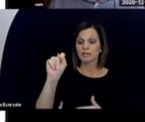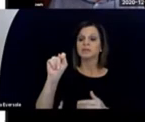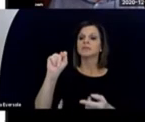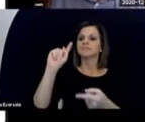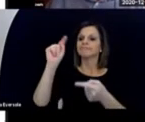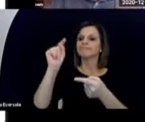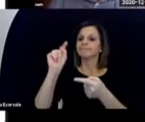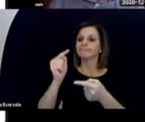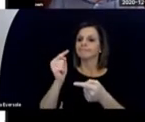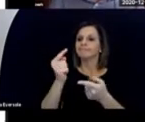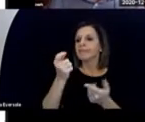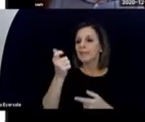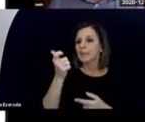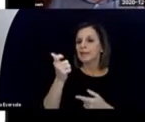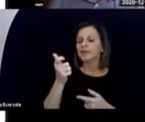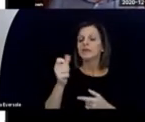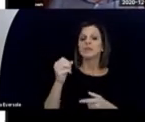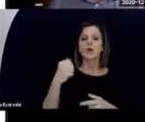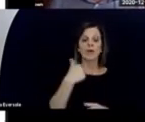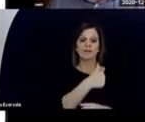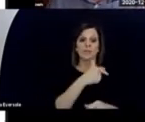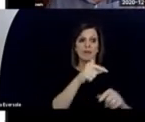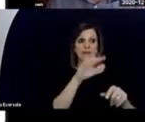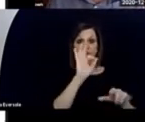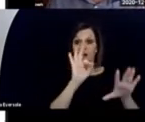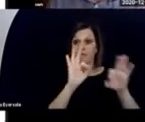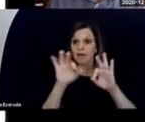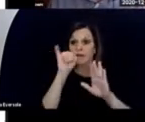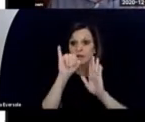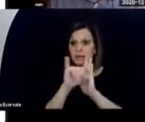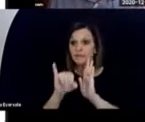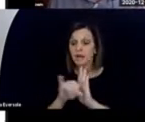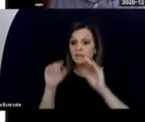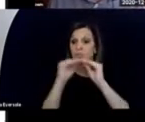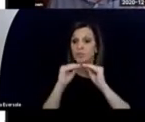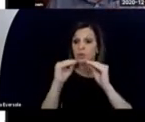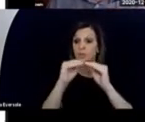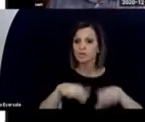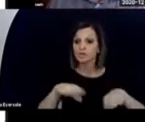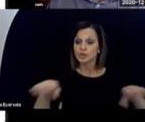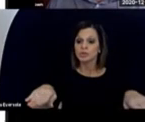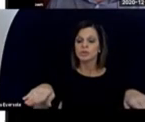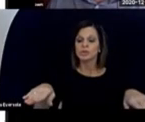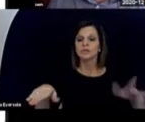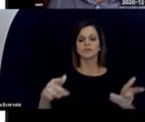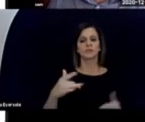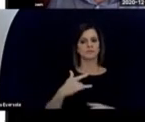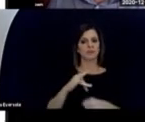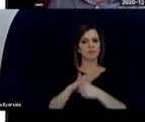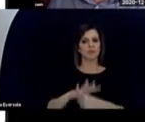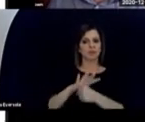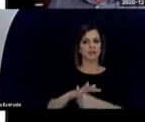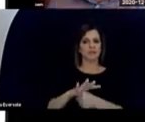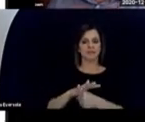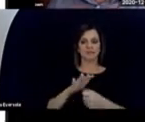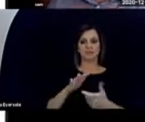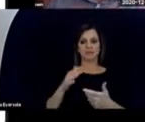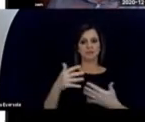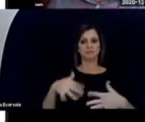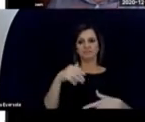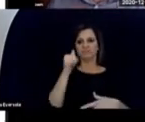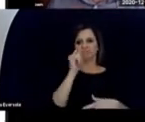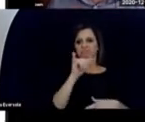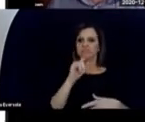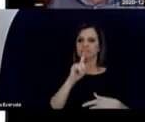as we found and identified more and more children, the pressure on the deaf-blind projects has increased